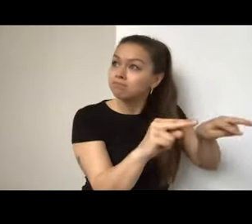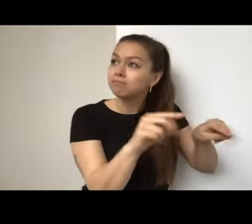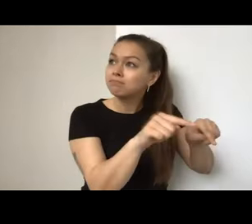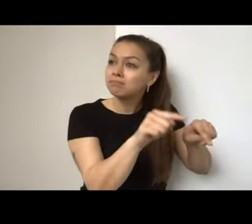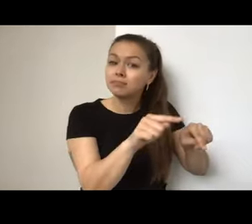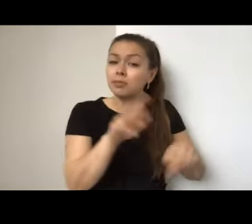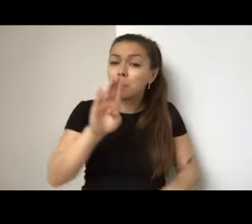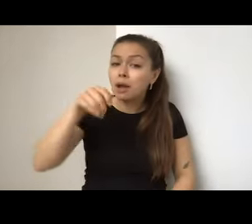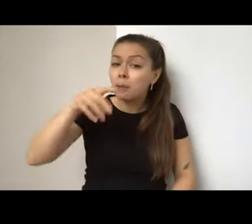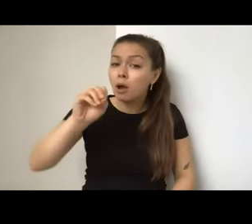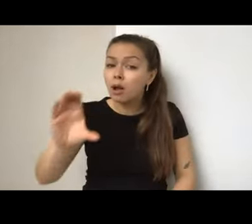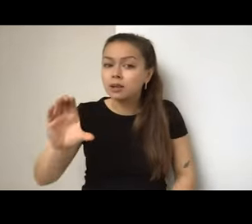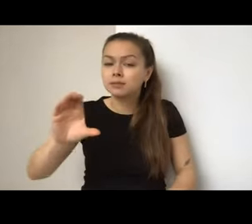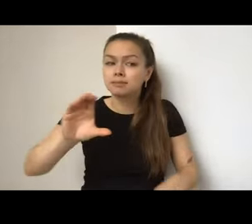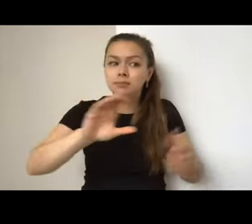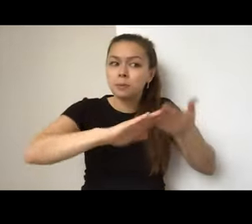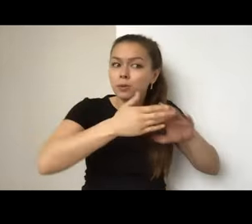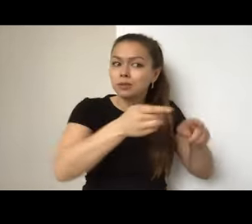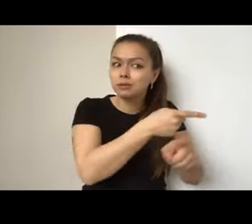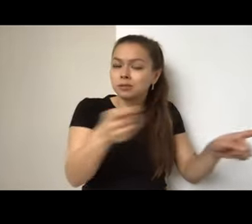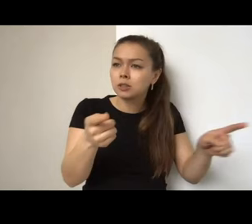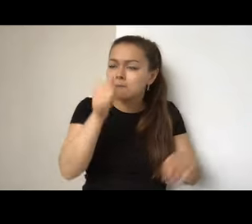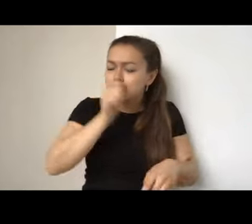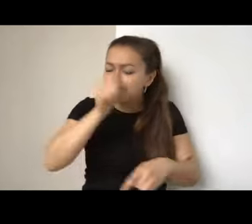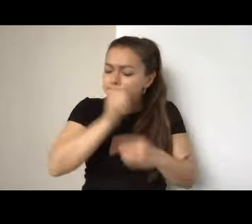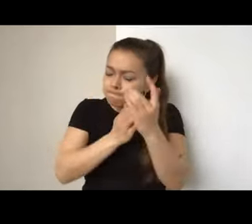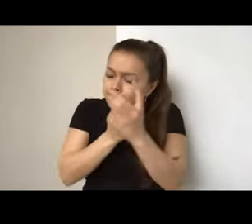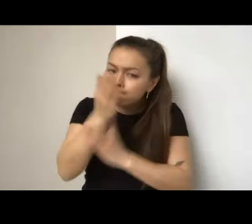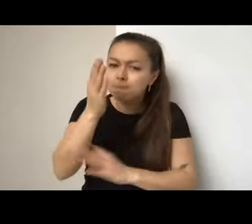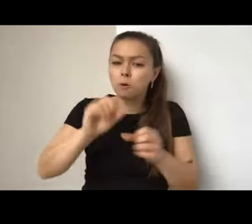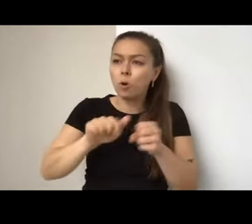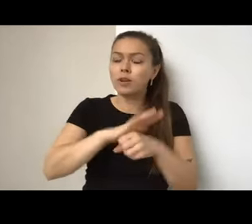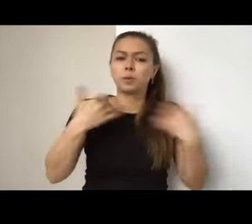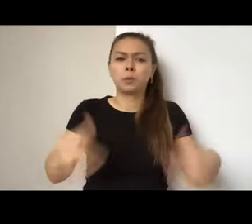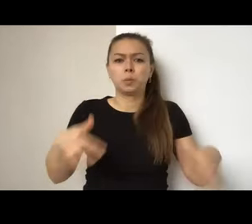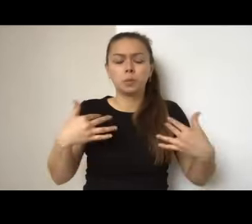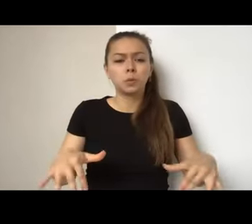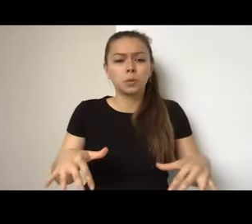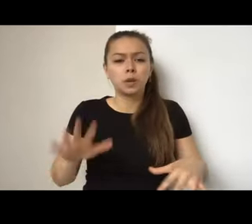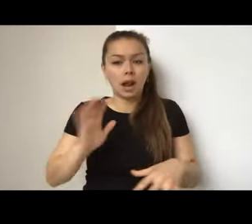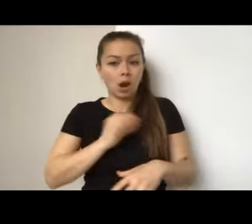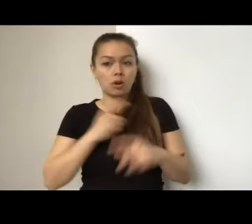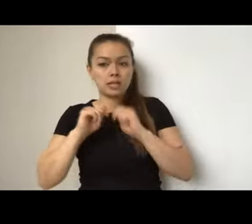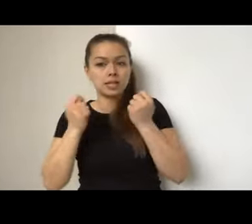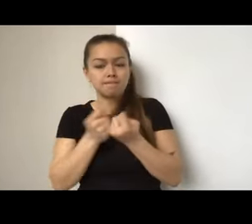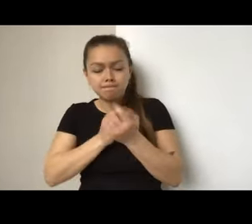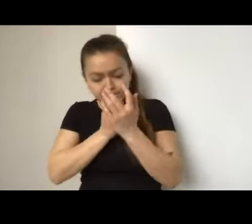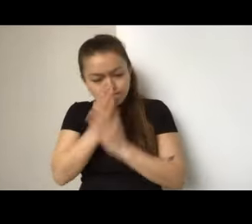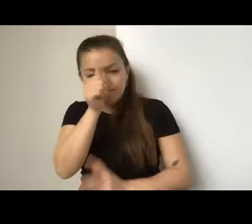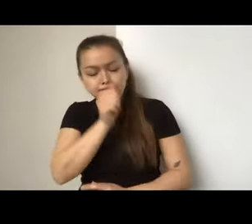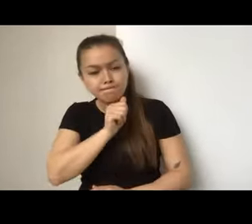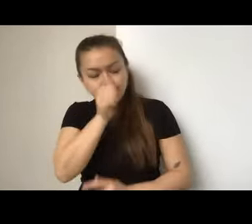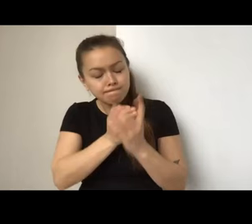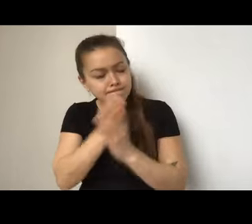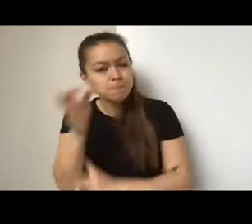year was resilience. And what we realized that this solution, while we, we try to build it around, you certain things that we're experienced, um, really kind of